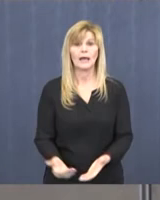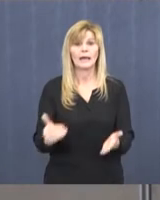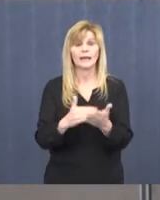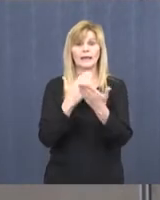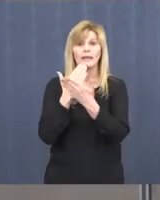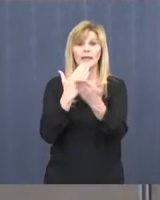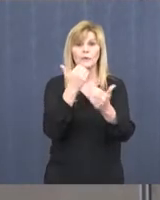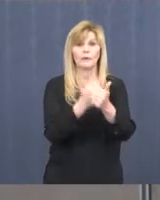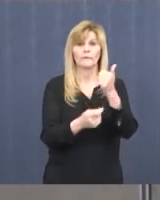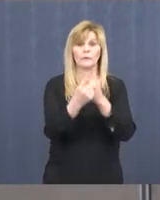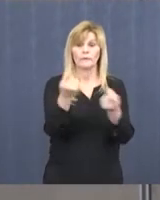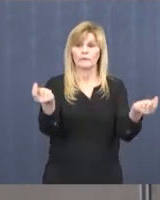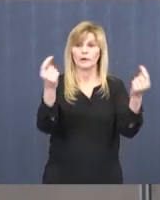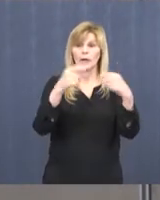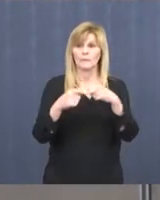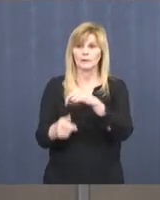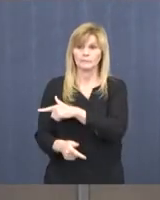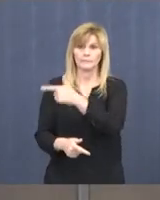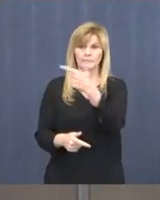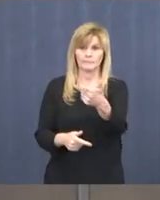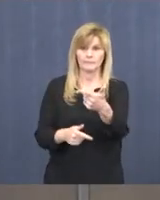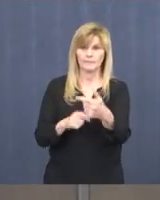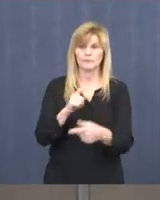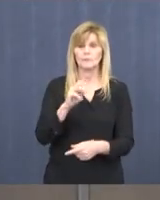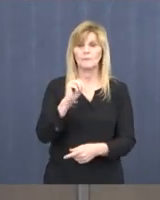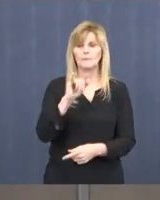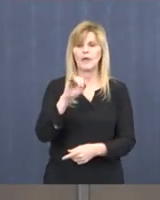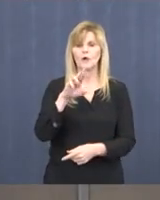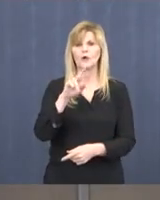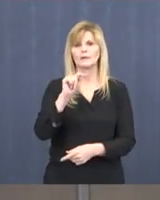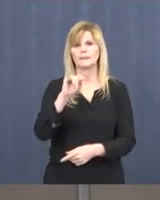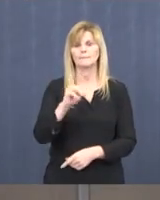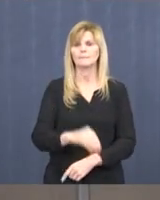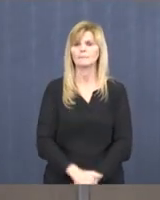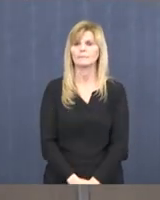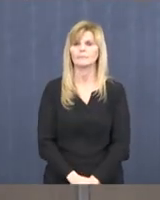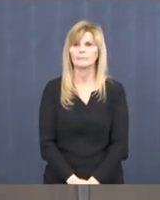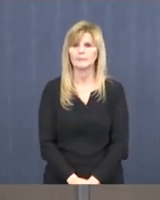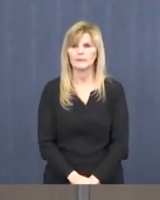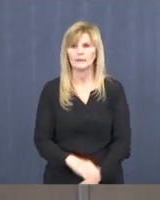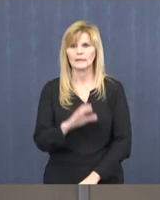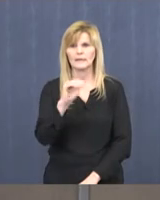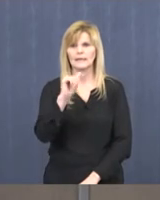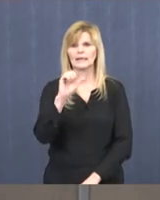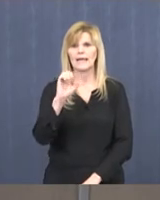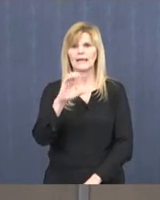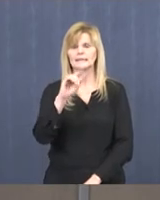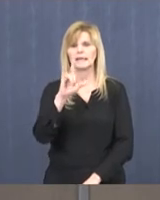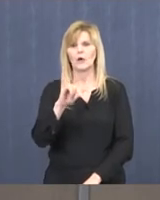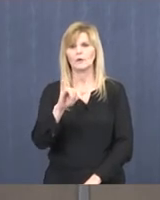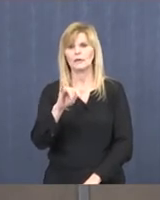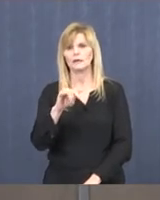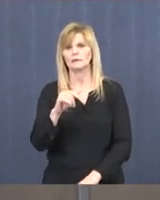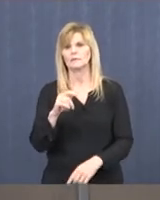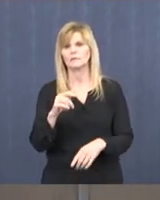all for being here this morning, and I'll pass back over to you, Mayor Tim. Thank you. Cass County Commission Chair Chad Peterson.